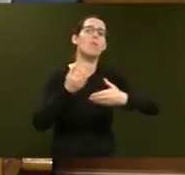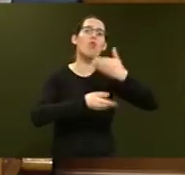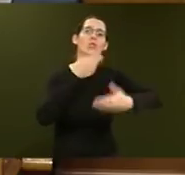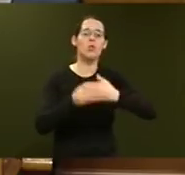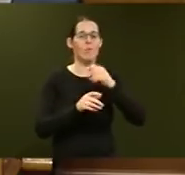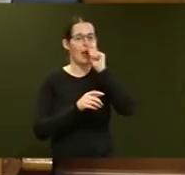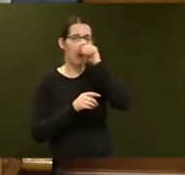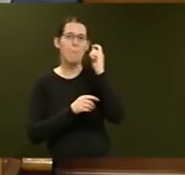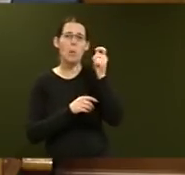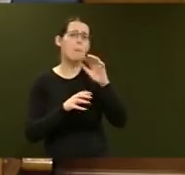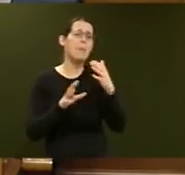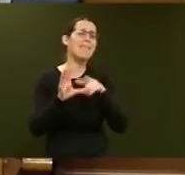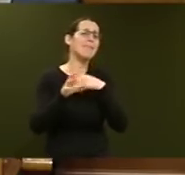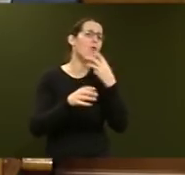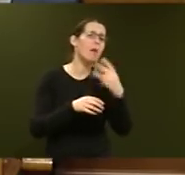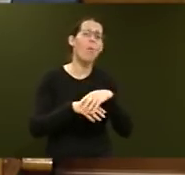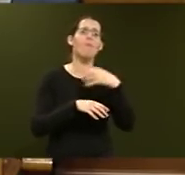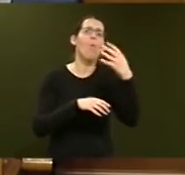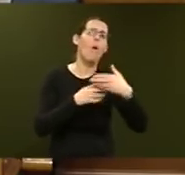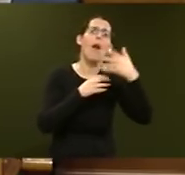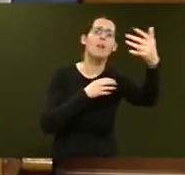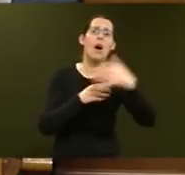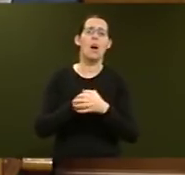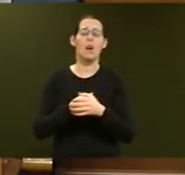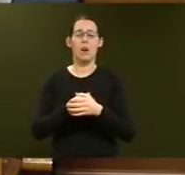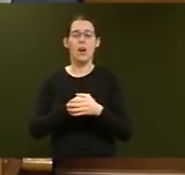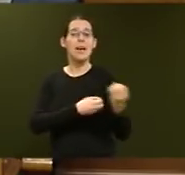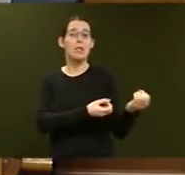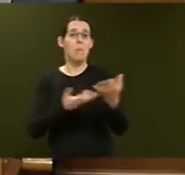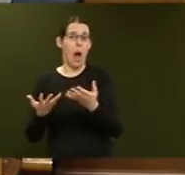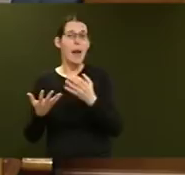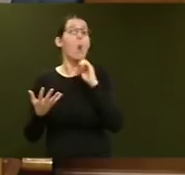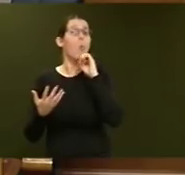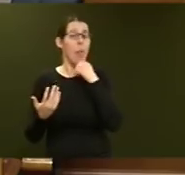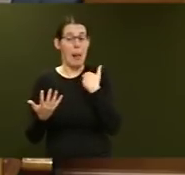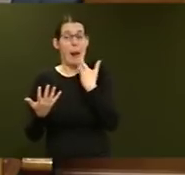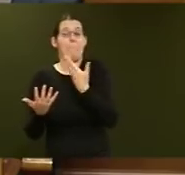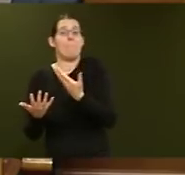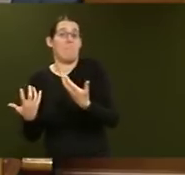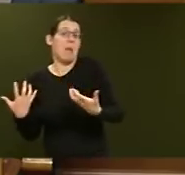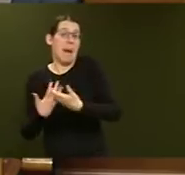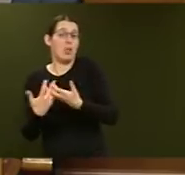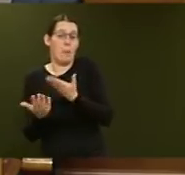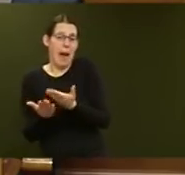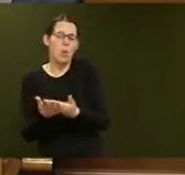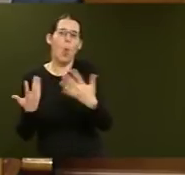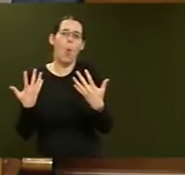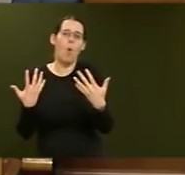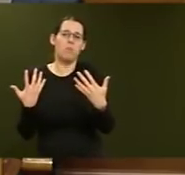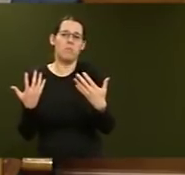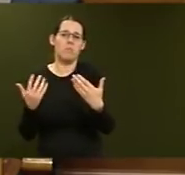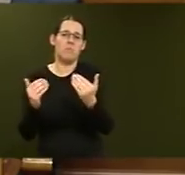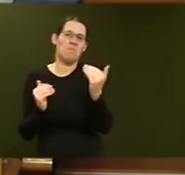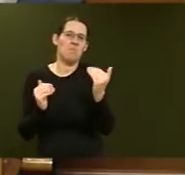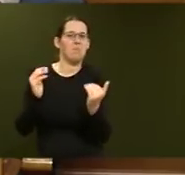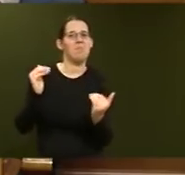later than that, when supply will match or exceed demand, in situations where it won't be necessary